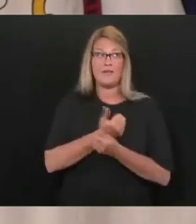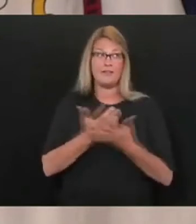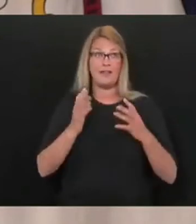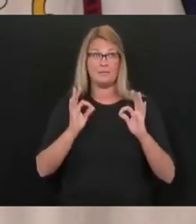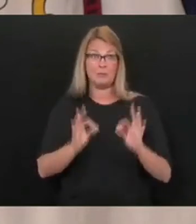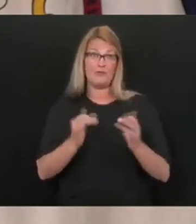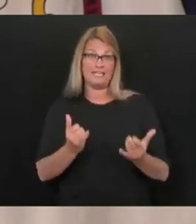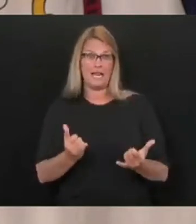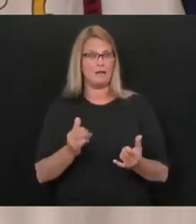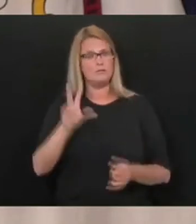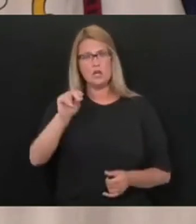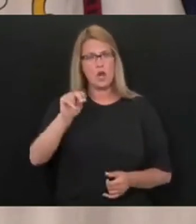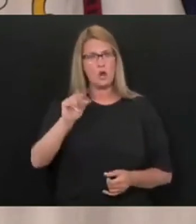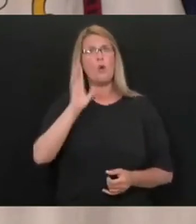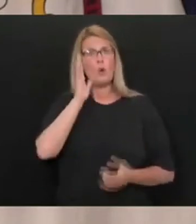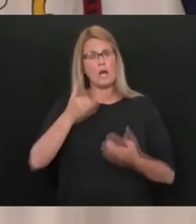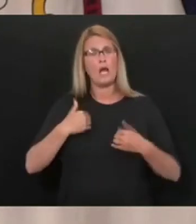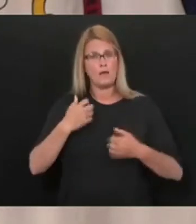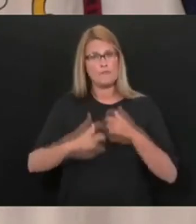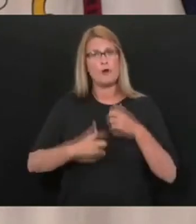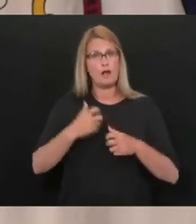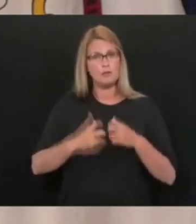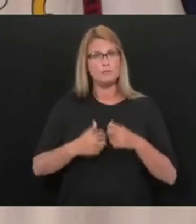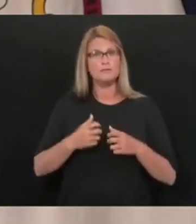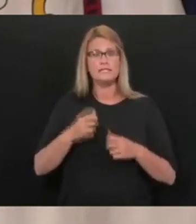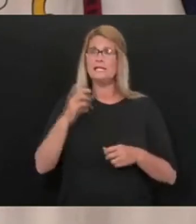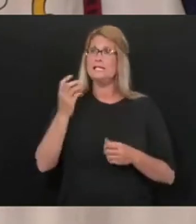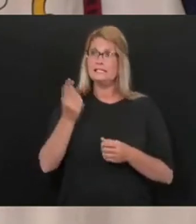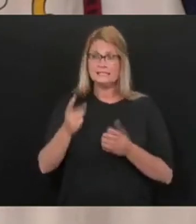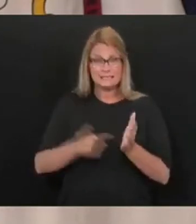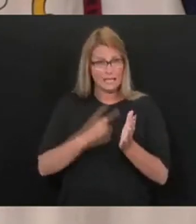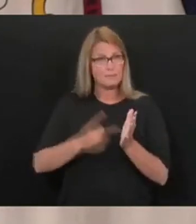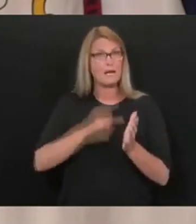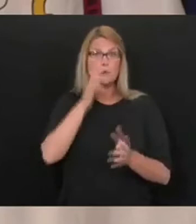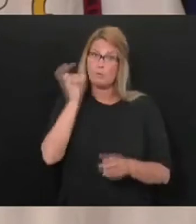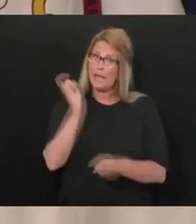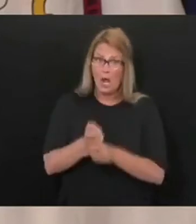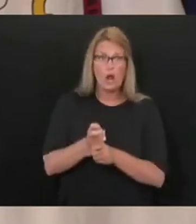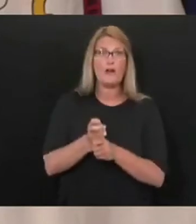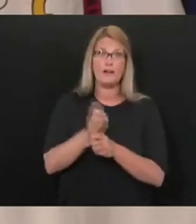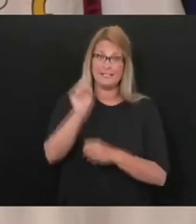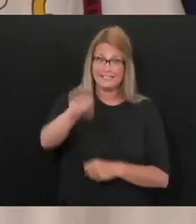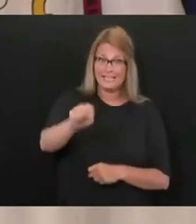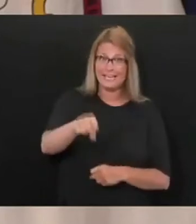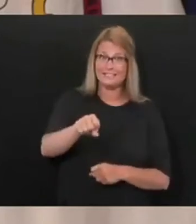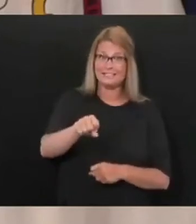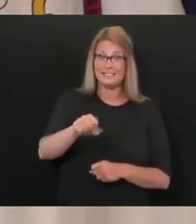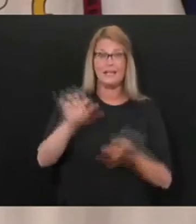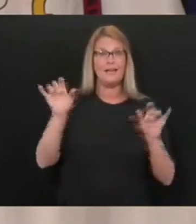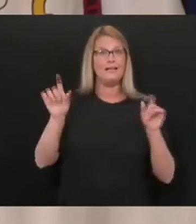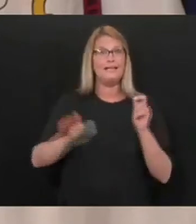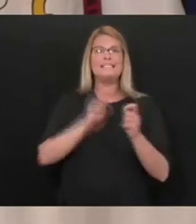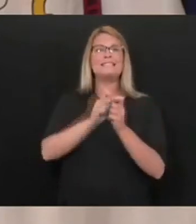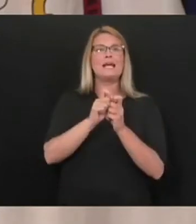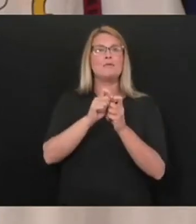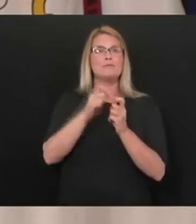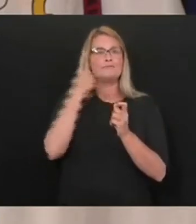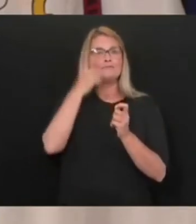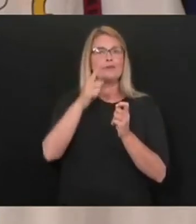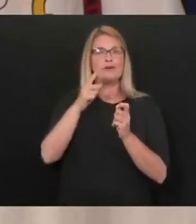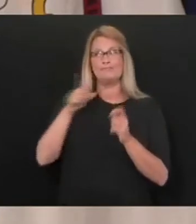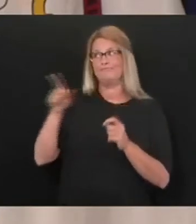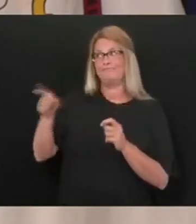problems. And there will be still rough seas. And when there are rough seas, just like at Huttonsville, what did we do?